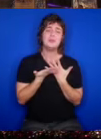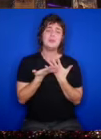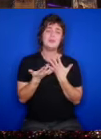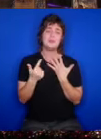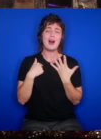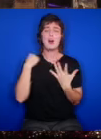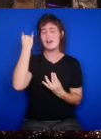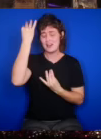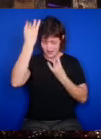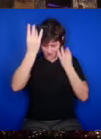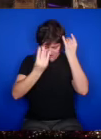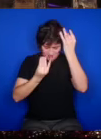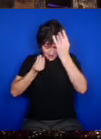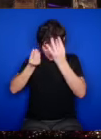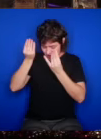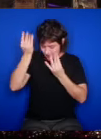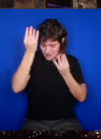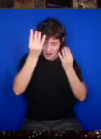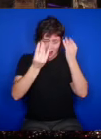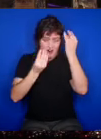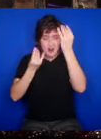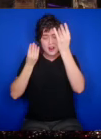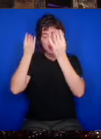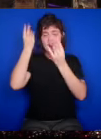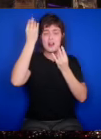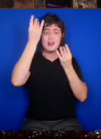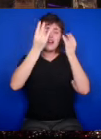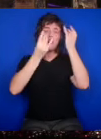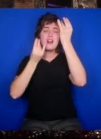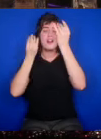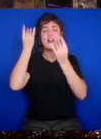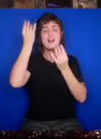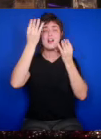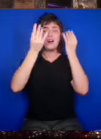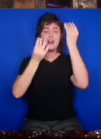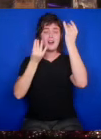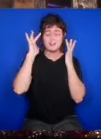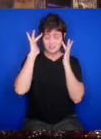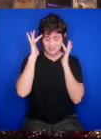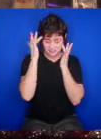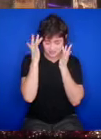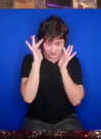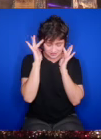Or am I losing my mind?